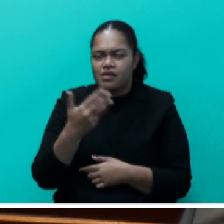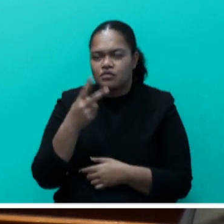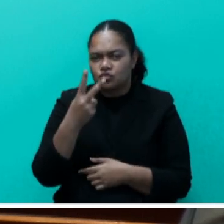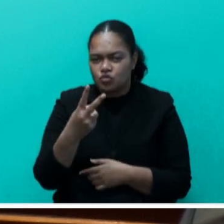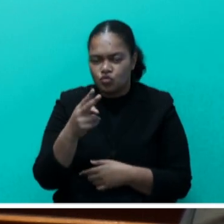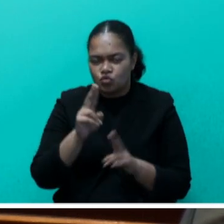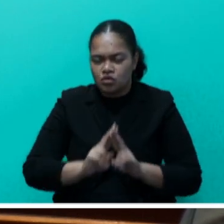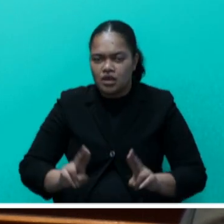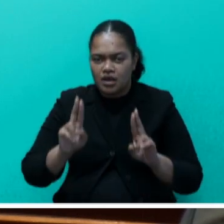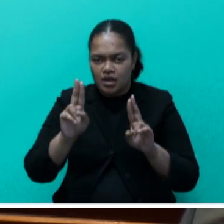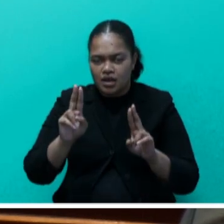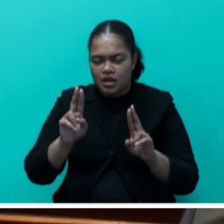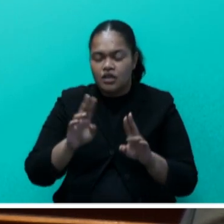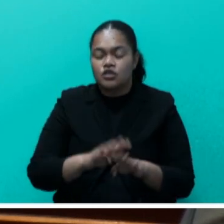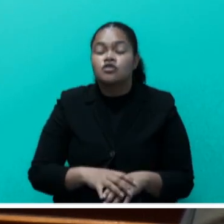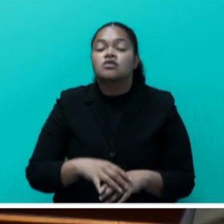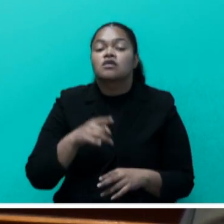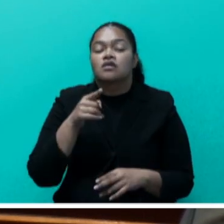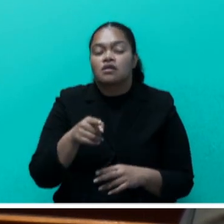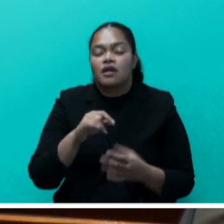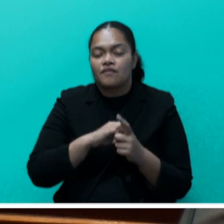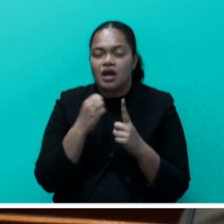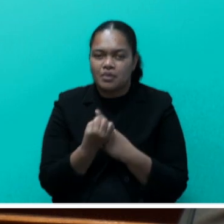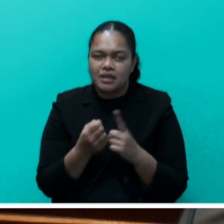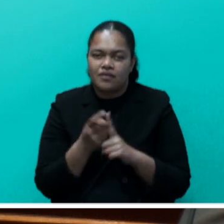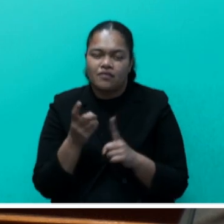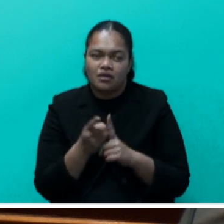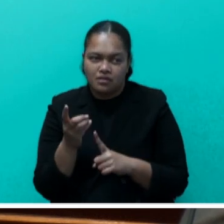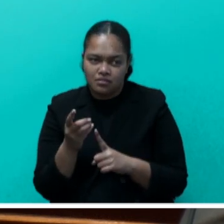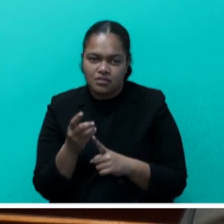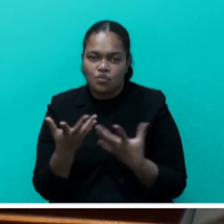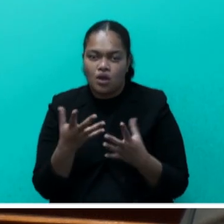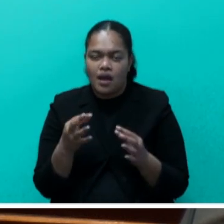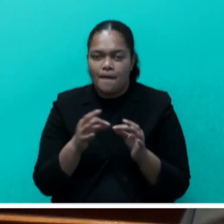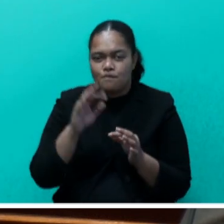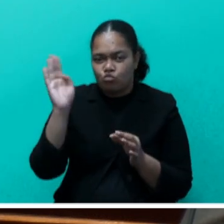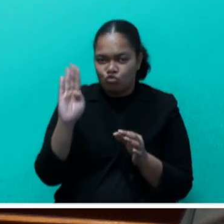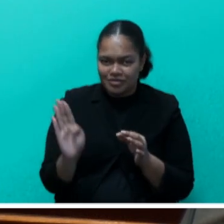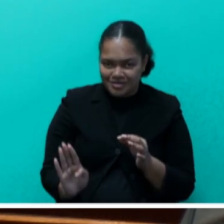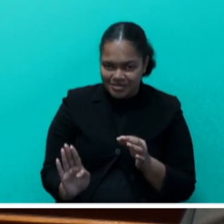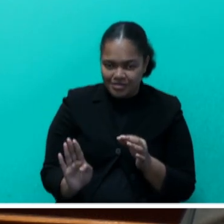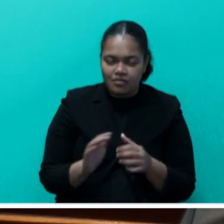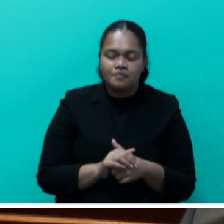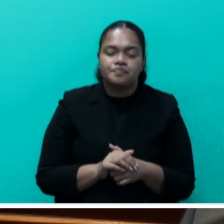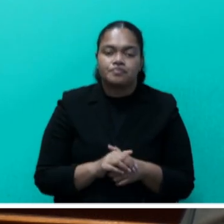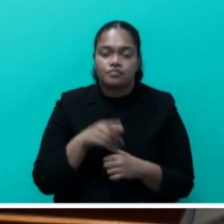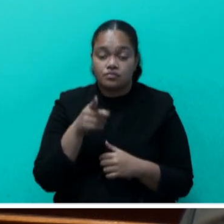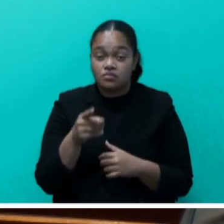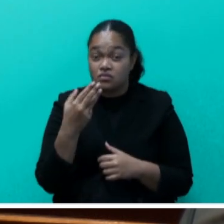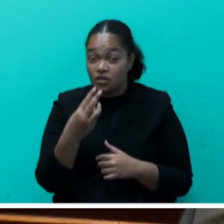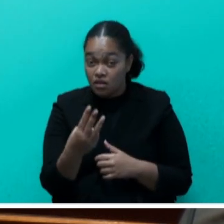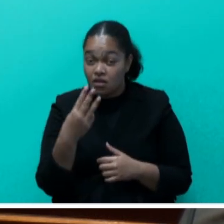Conference on Environment and Development in Rio de Janeiro, Brazil. SEEDS grouping comprises 39